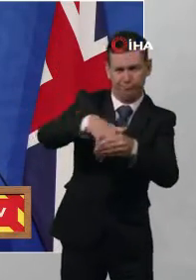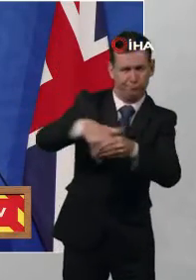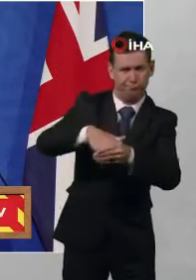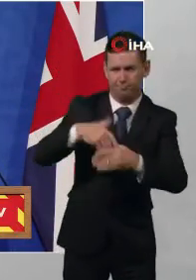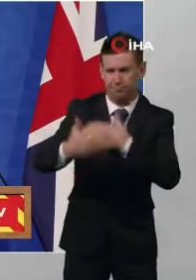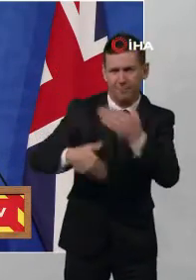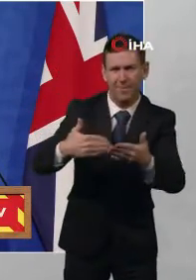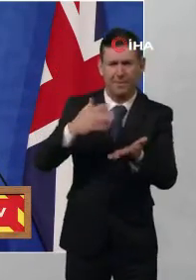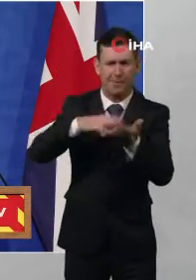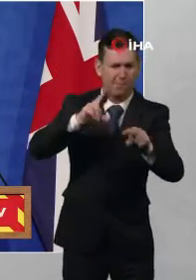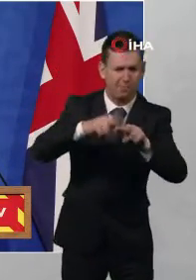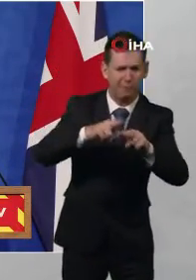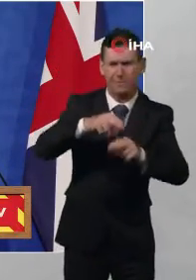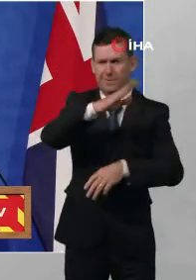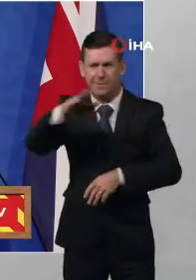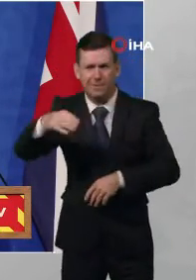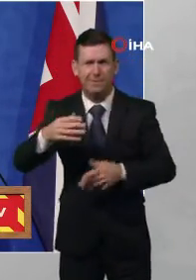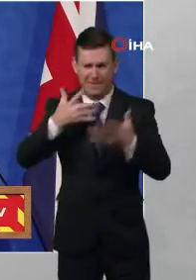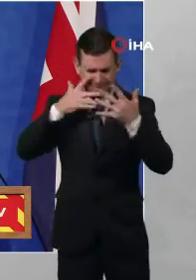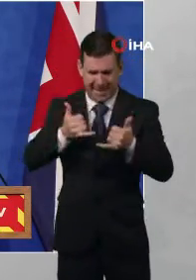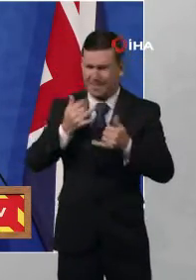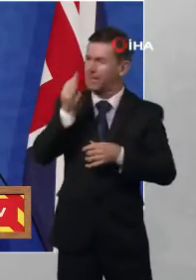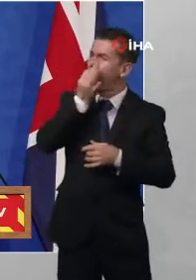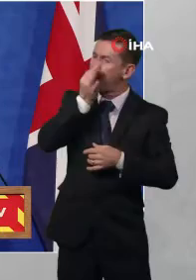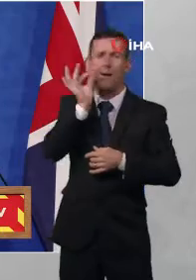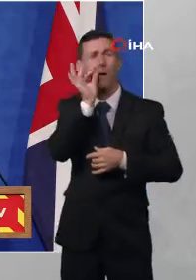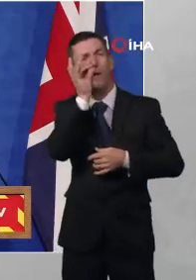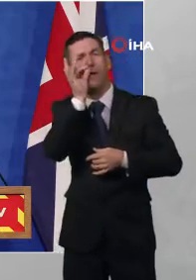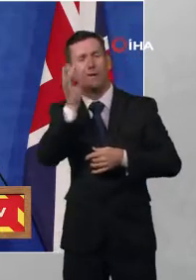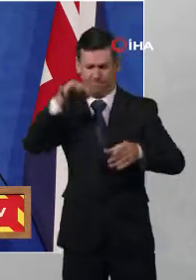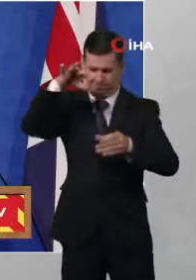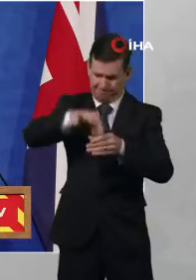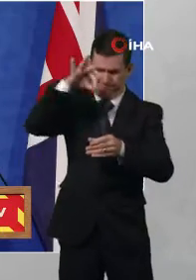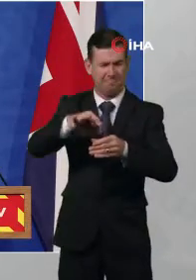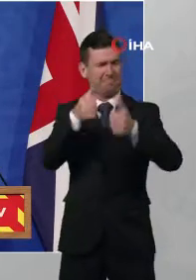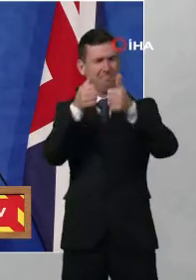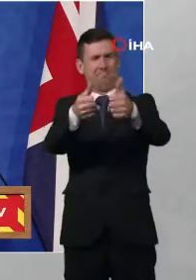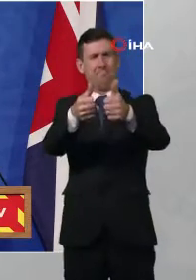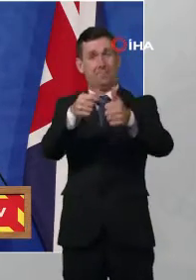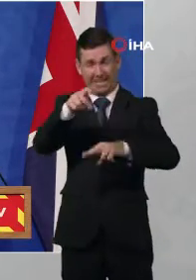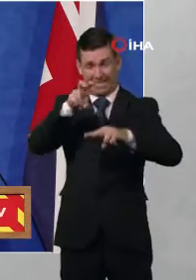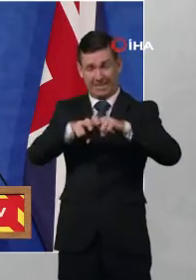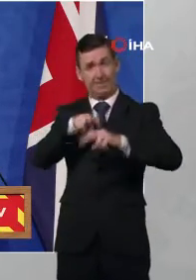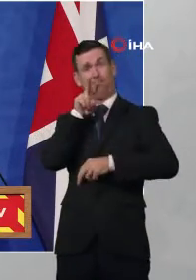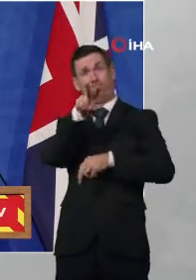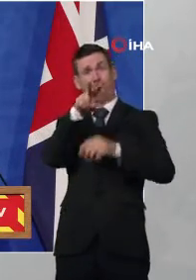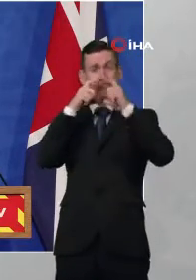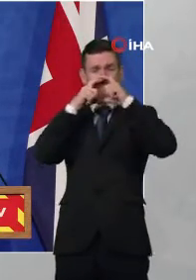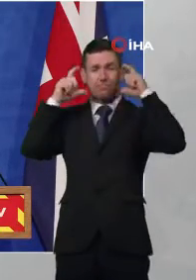yourselves and to wear a mask in the classroom enabling vital face-to-face education to continue.